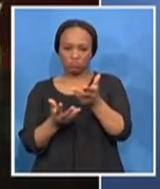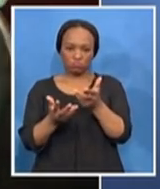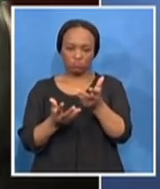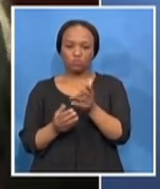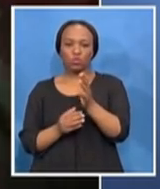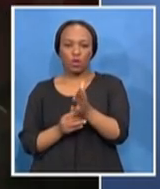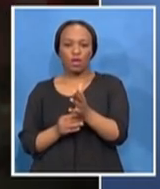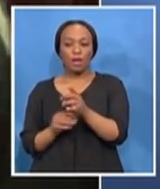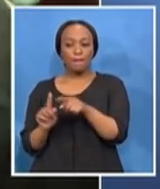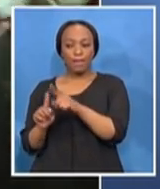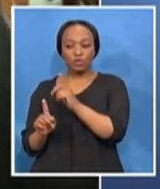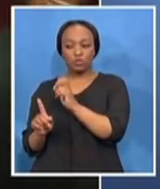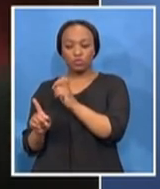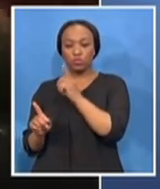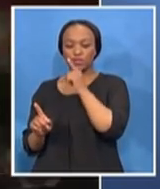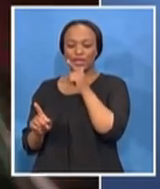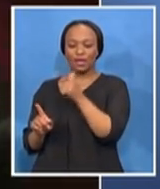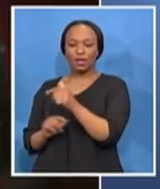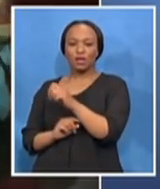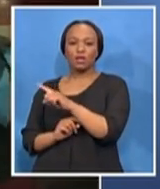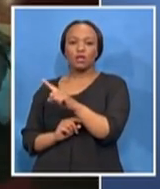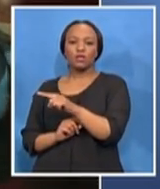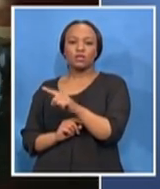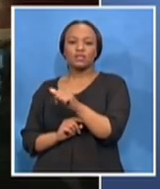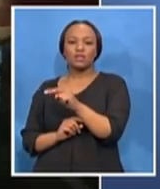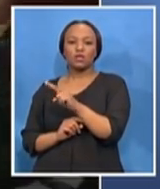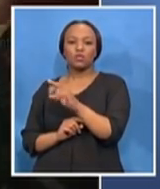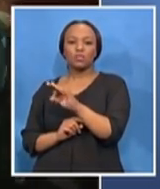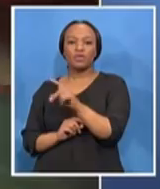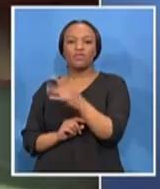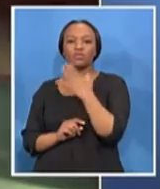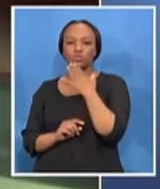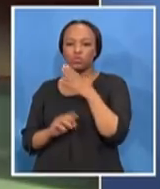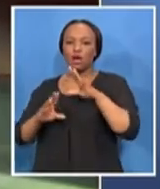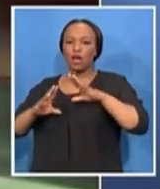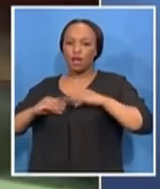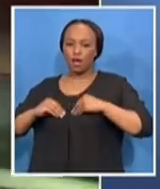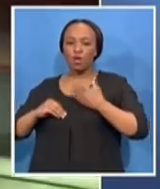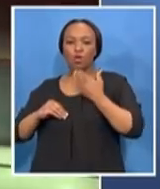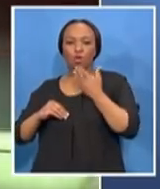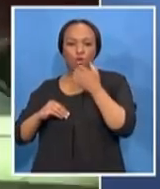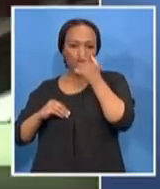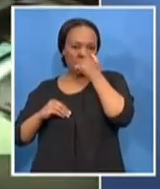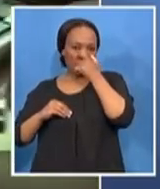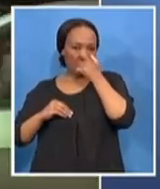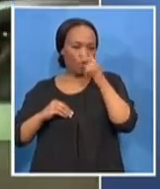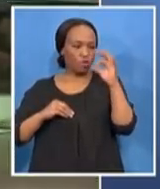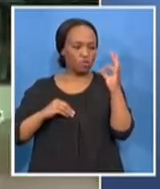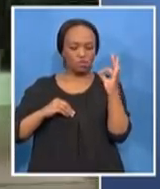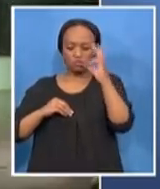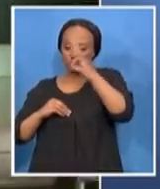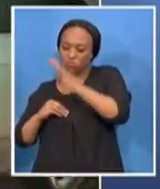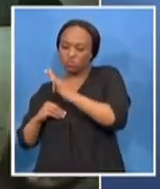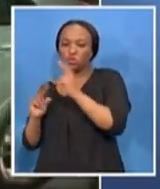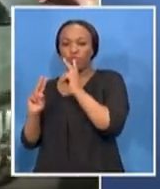to allow President Ramaphosa's envoys to visit Zimbabwe again, where they can interact